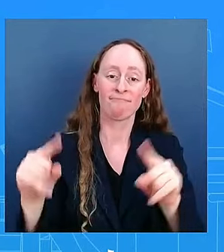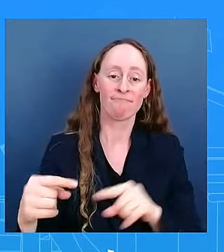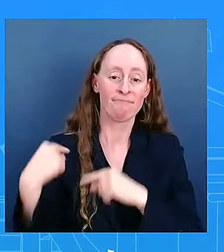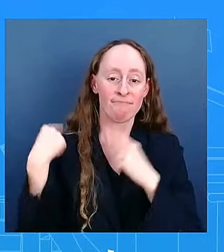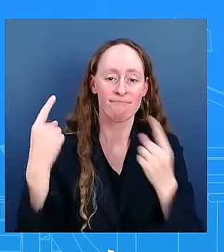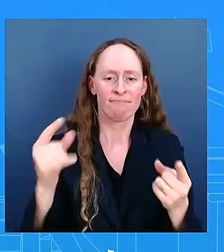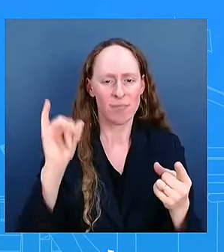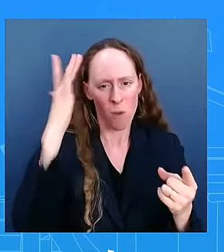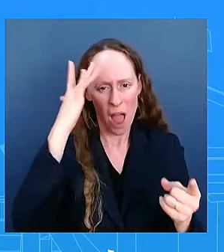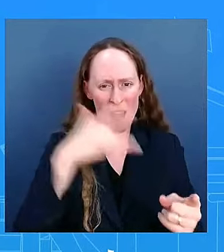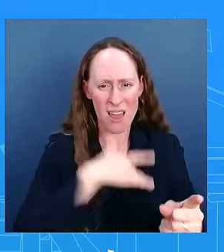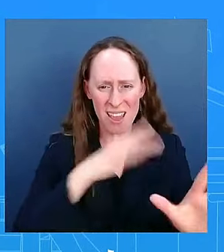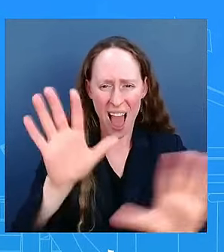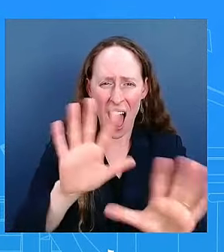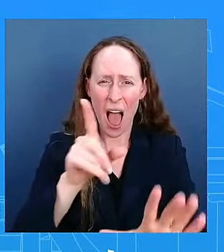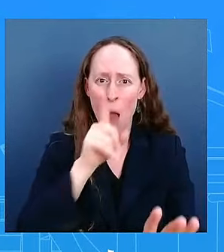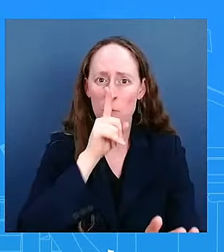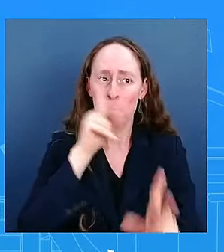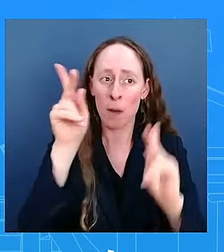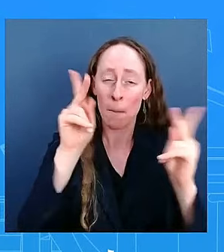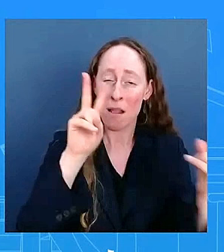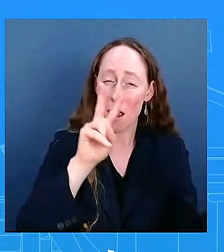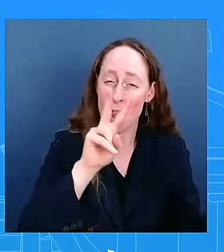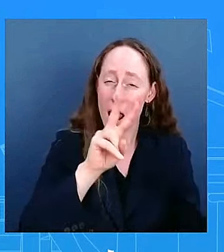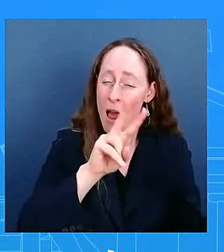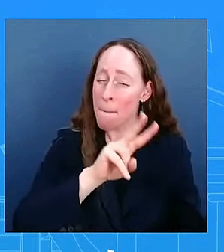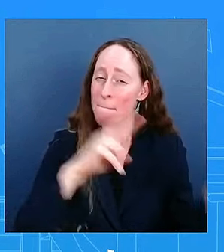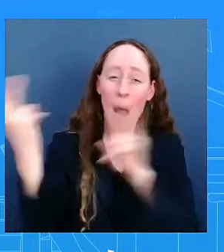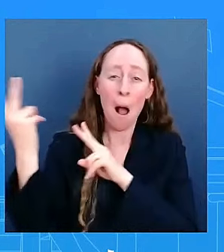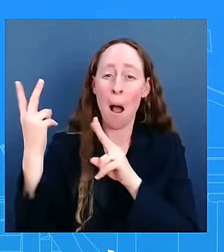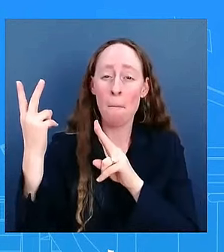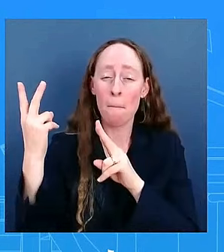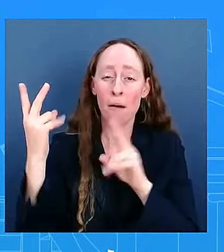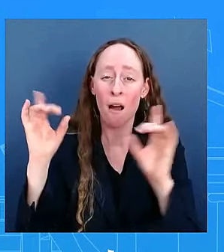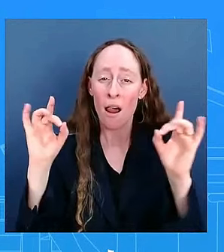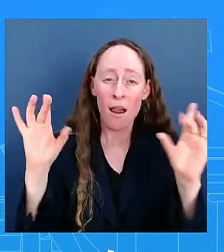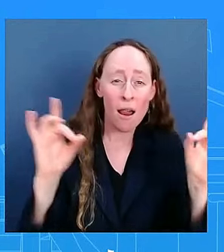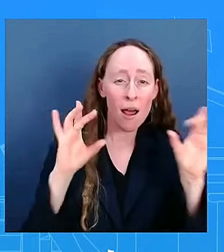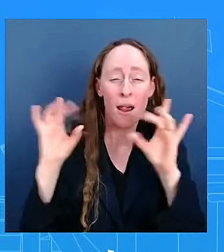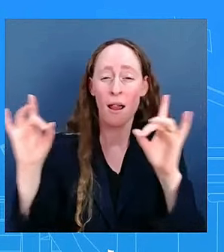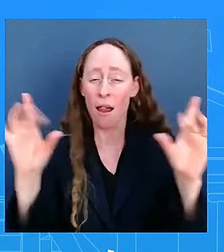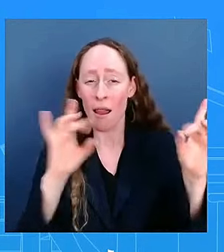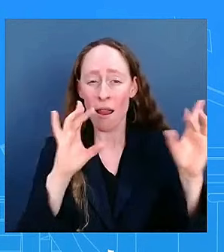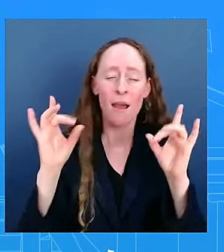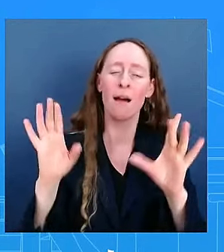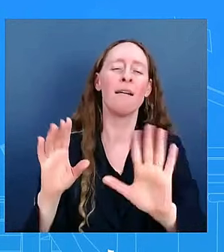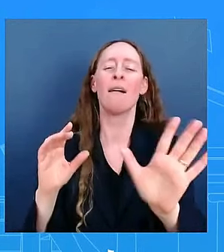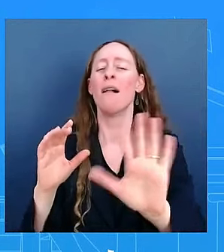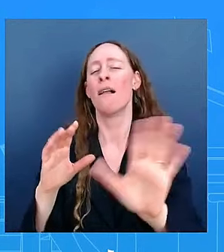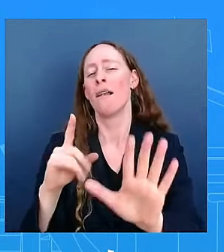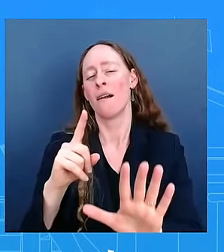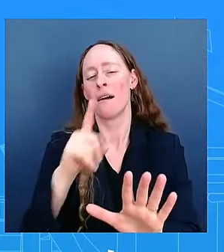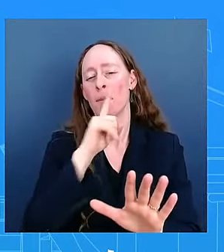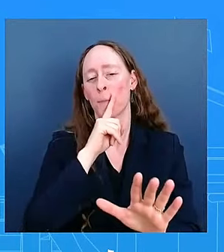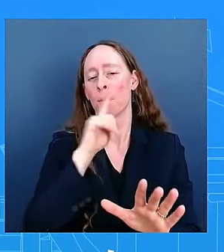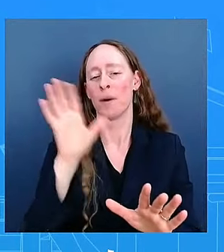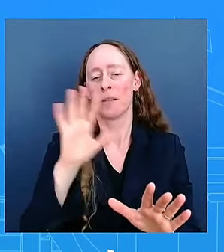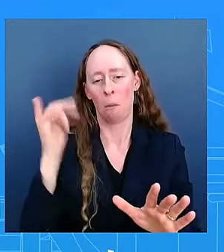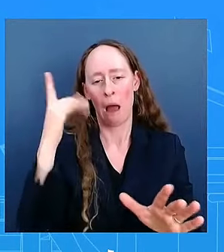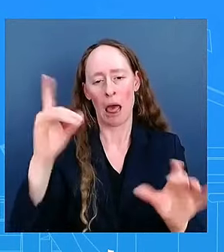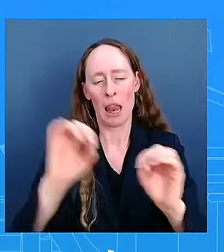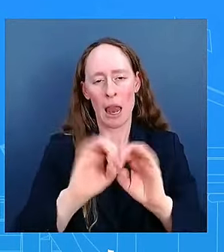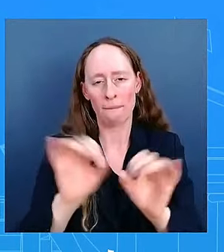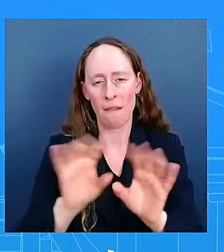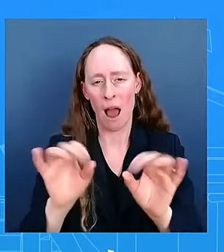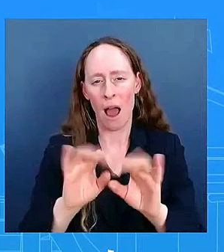of context. That's why he wanted to make sure it was clarified, because that is indeed what he believes. So he agrees with the Vice President. Okay, Willie. Can touch on